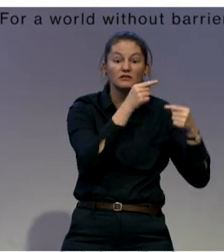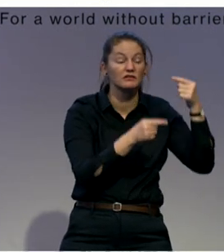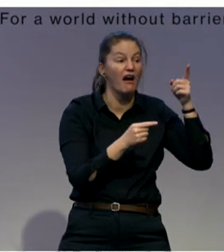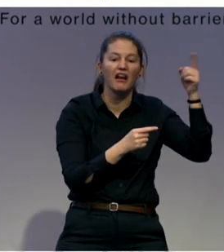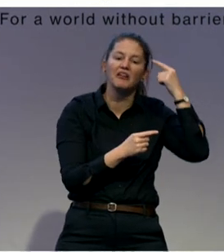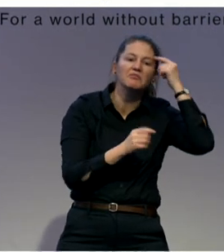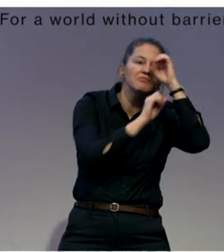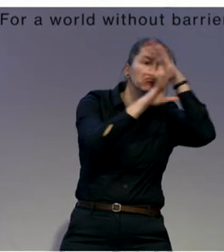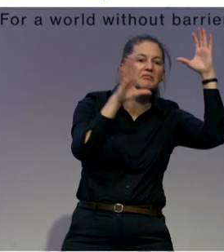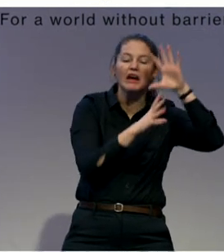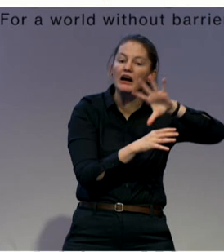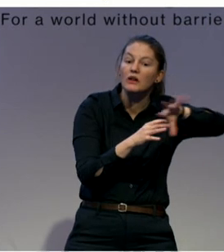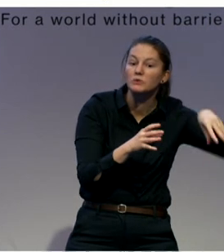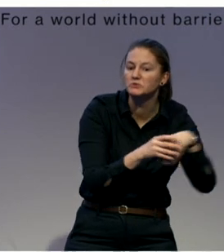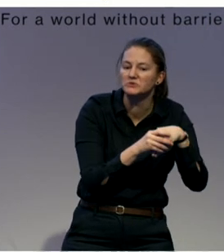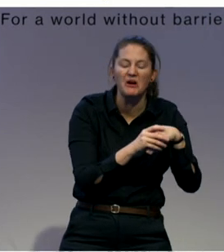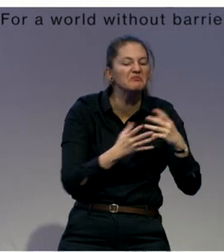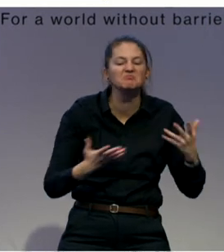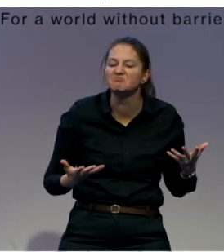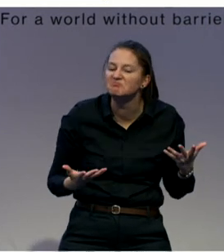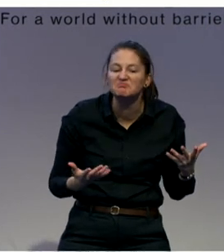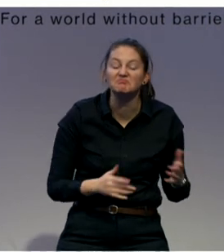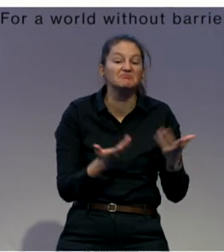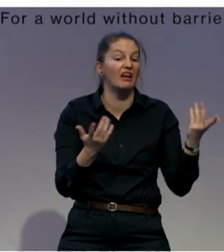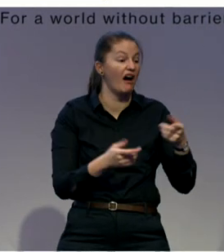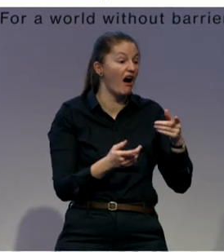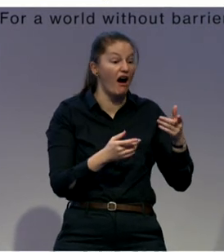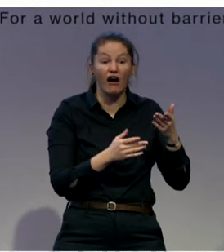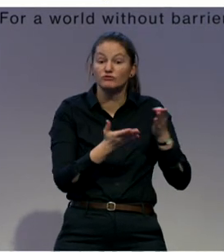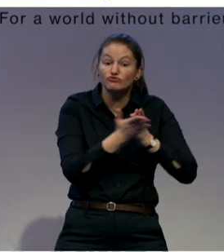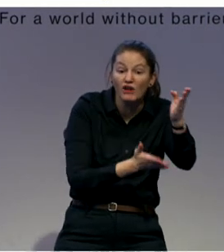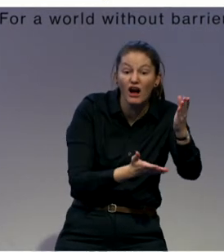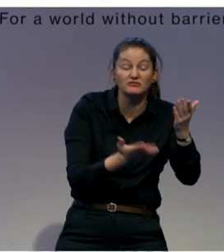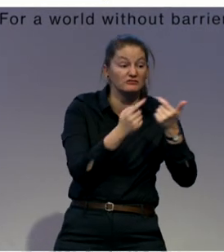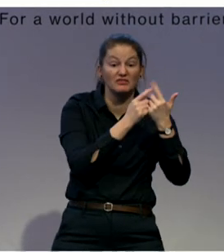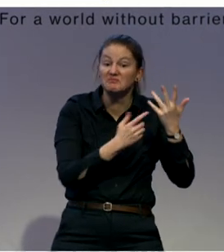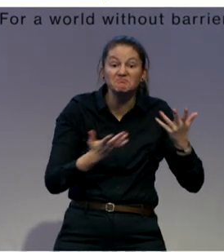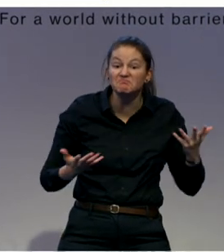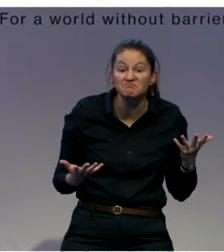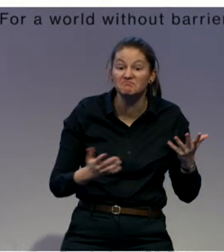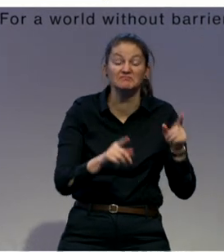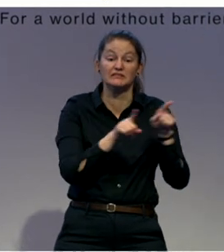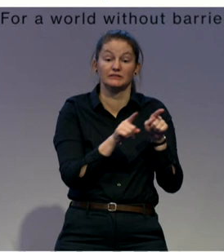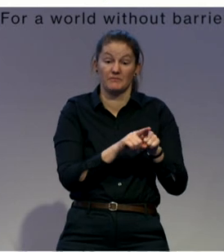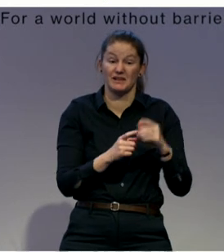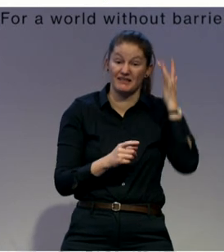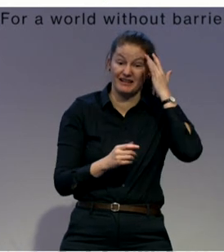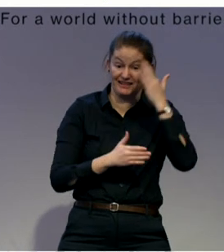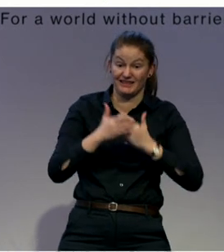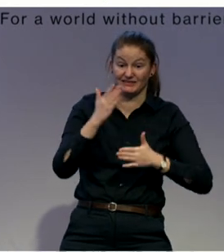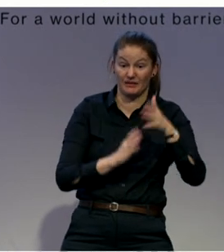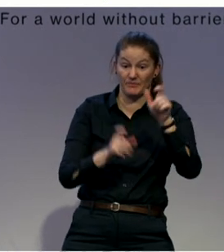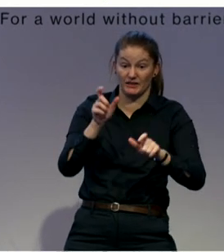People with intellectual disabilities lived in segregated facilities in awful